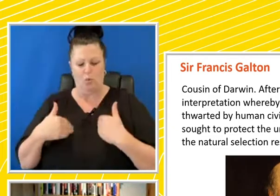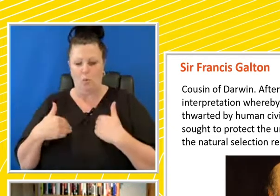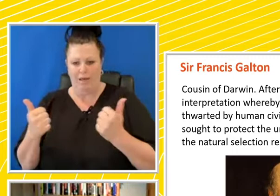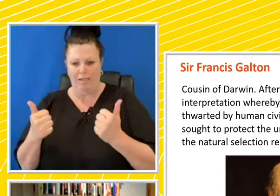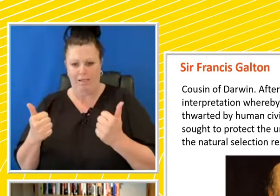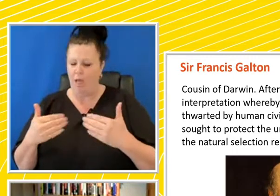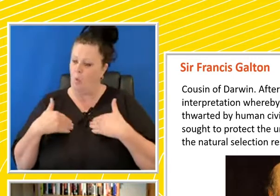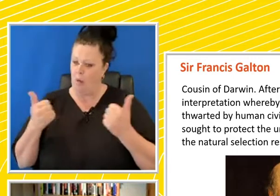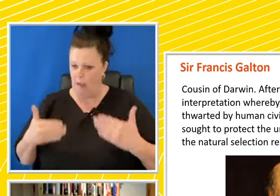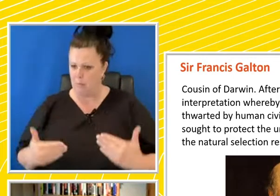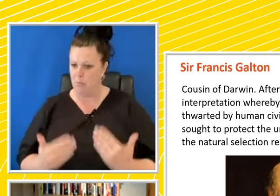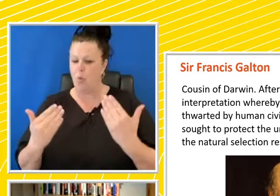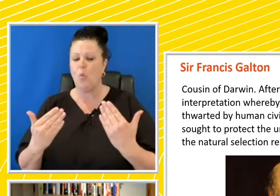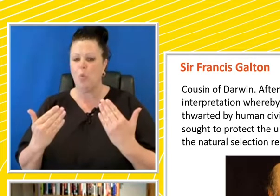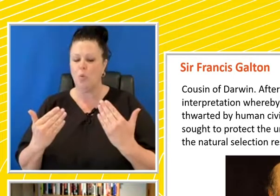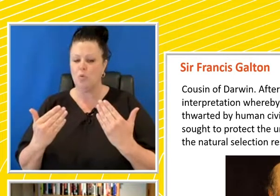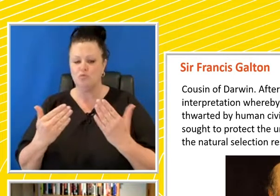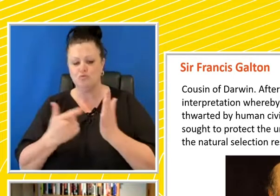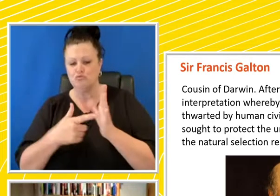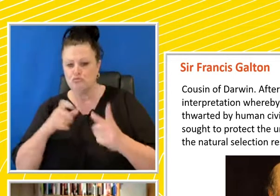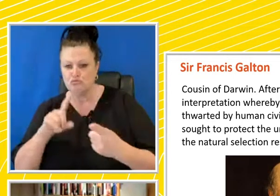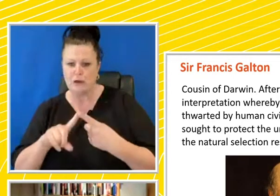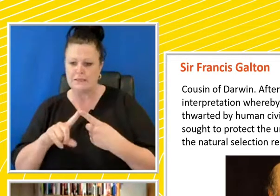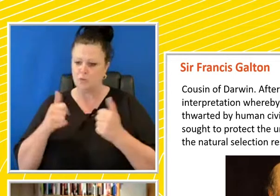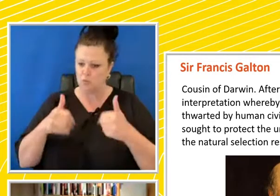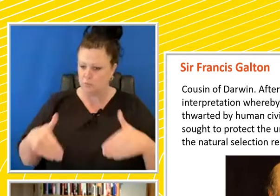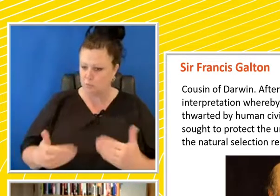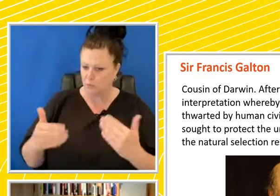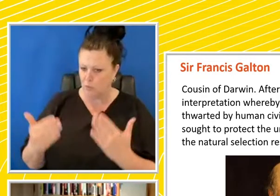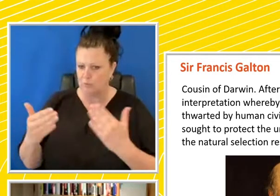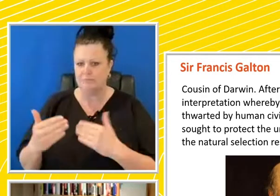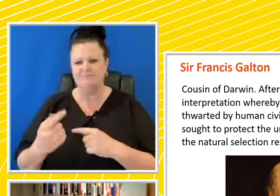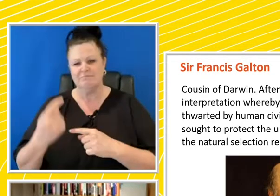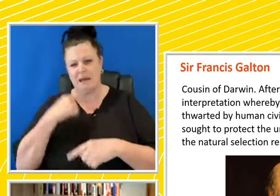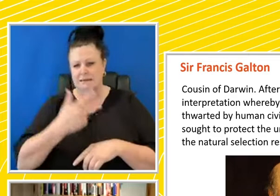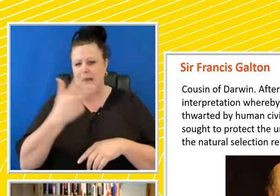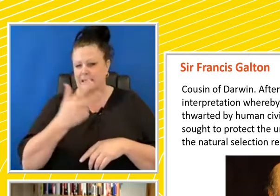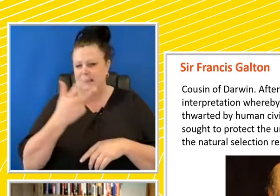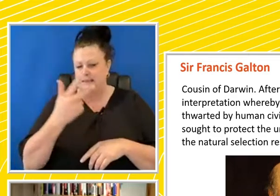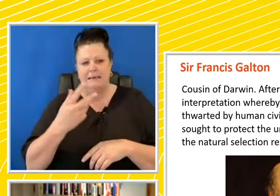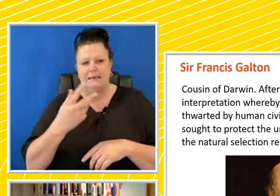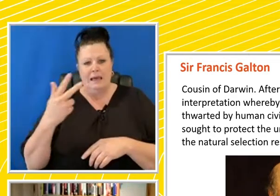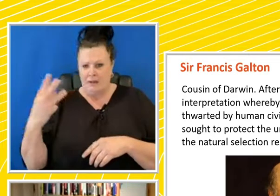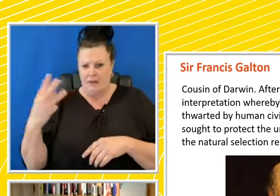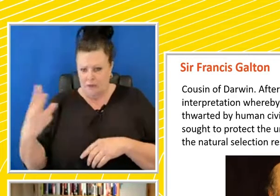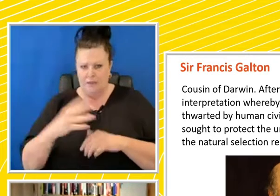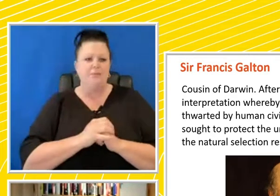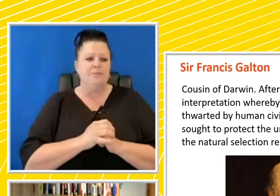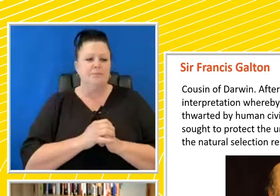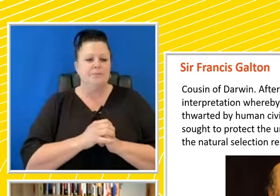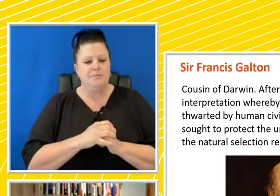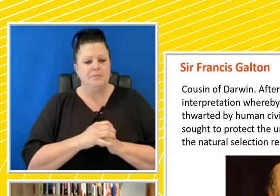he's talking about well-born and race stock kids in 1883 in this work, Inquiries into Human Faculty and its Development.